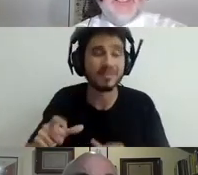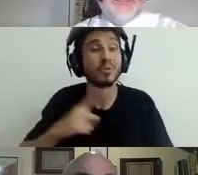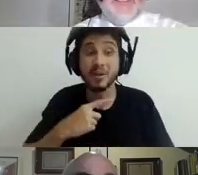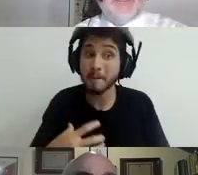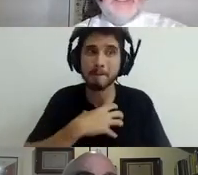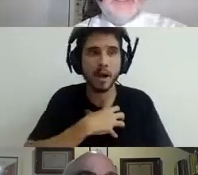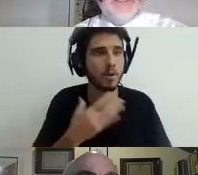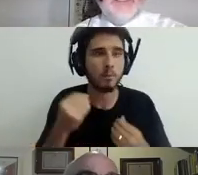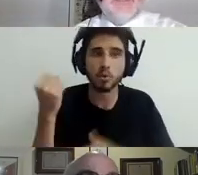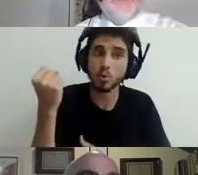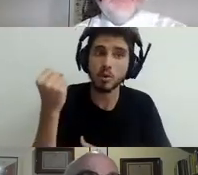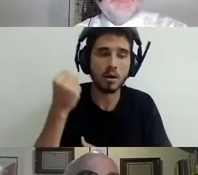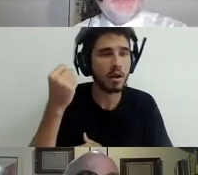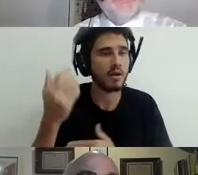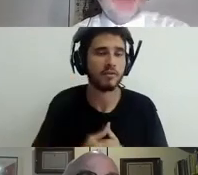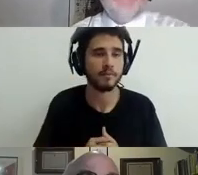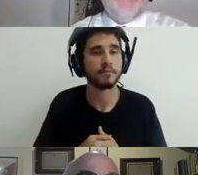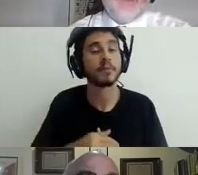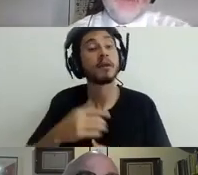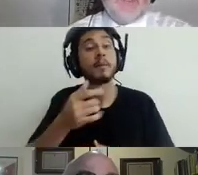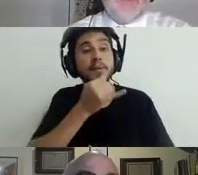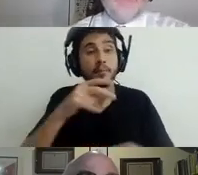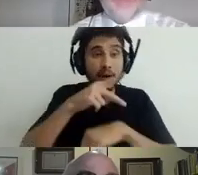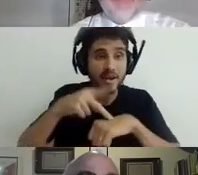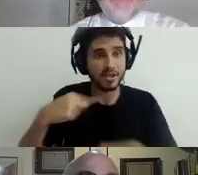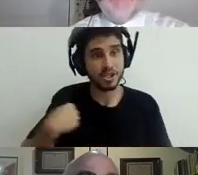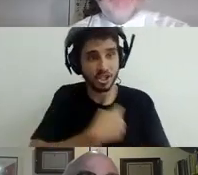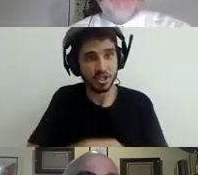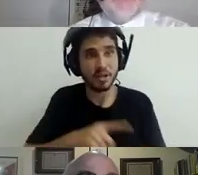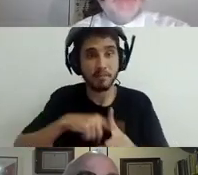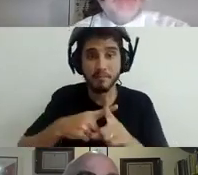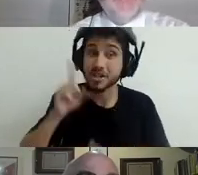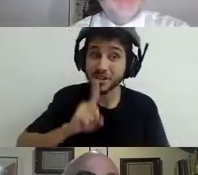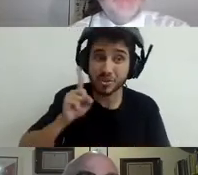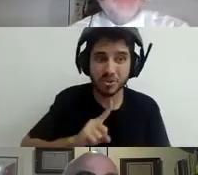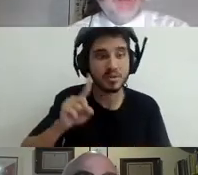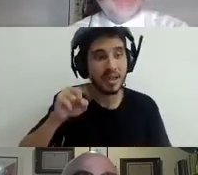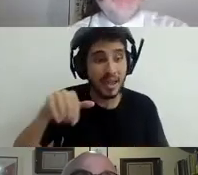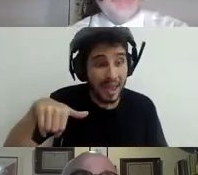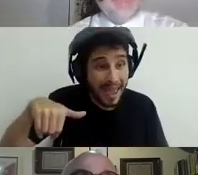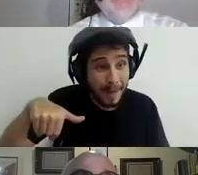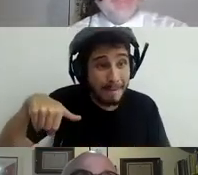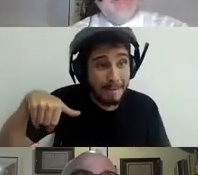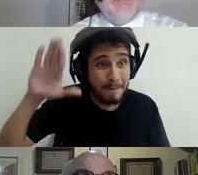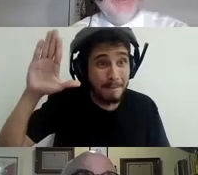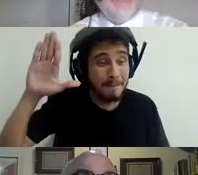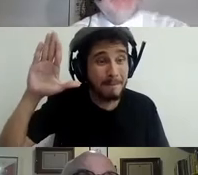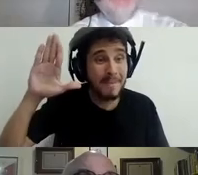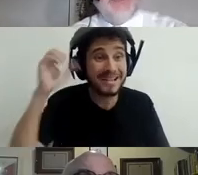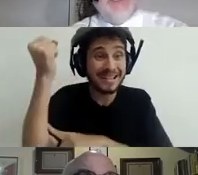and United States, this is enormous because they have a higher skilled population, but for Brazil, we estimate that